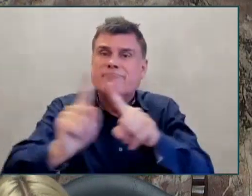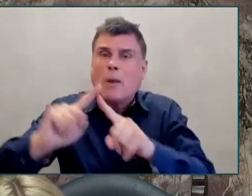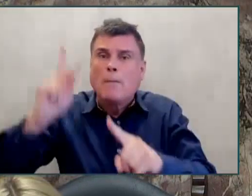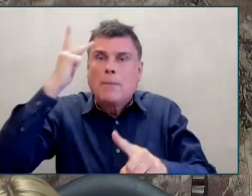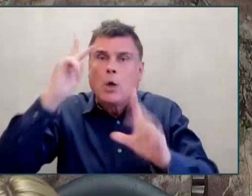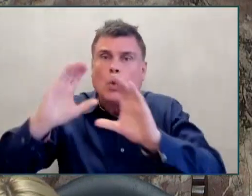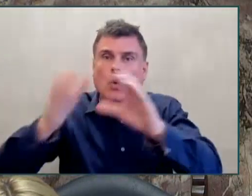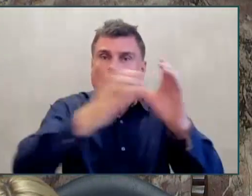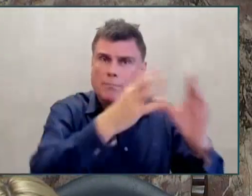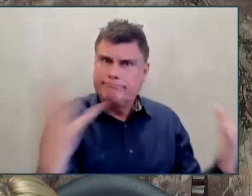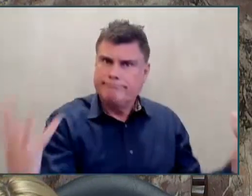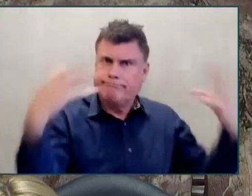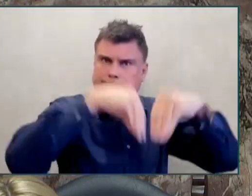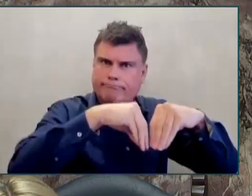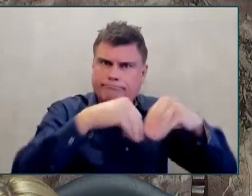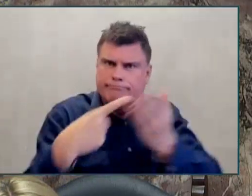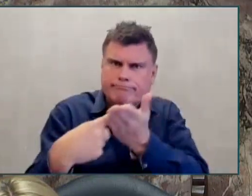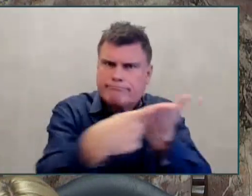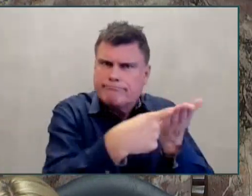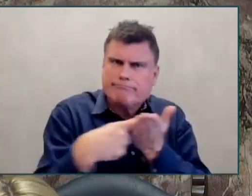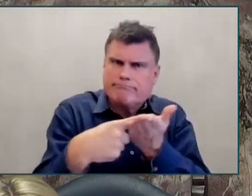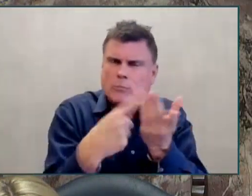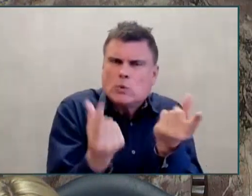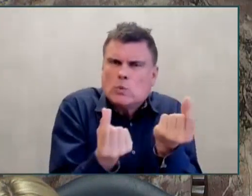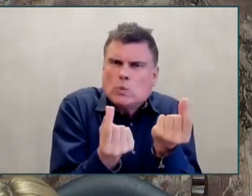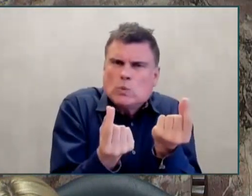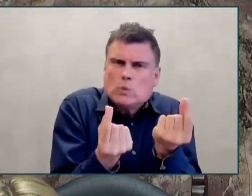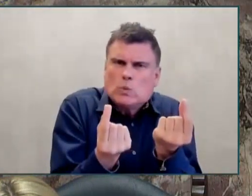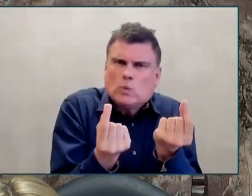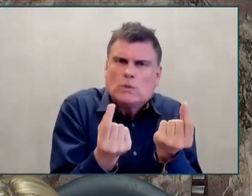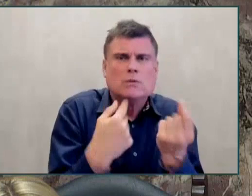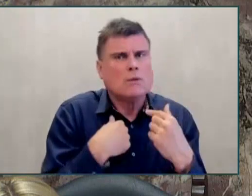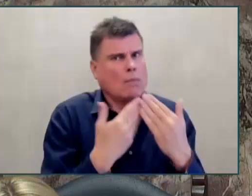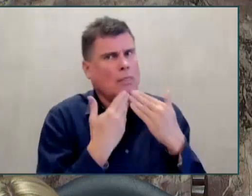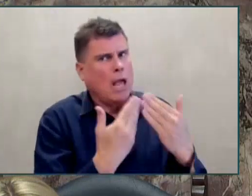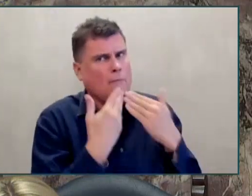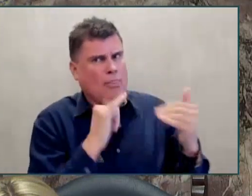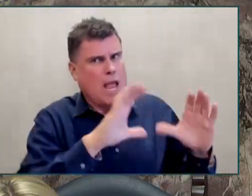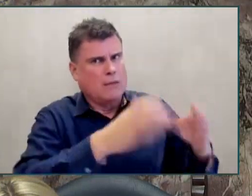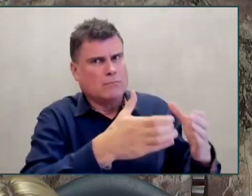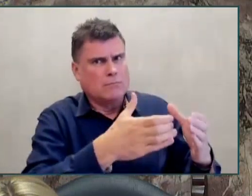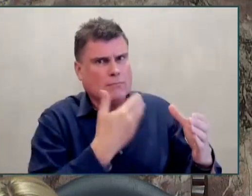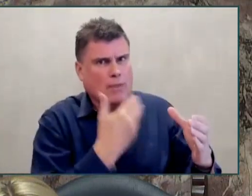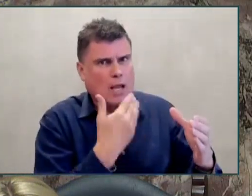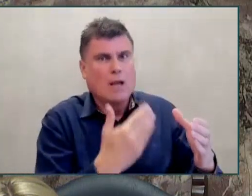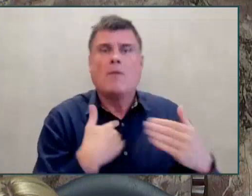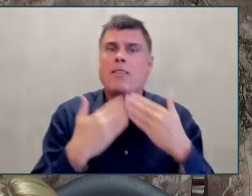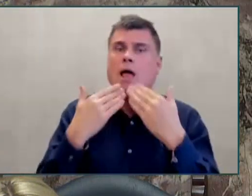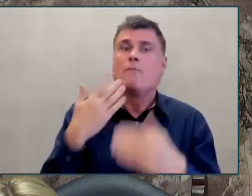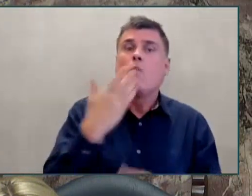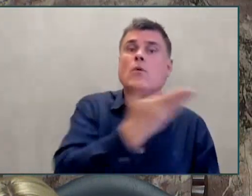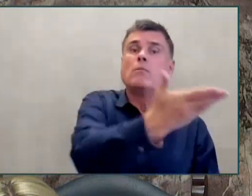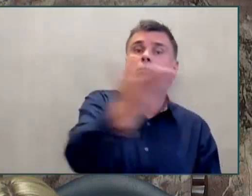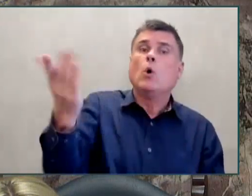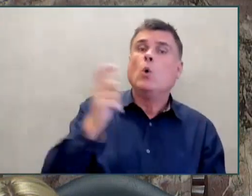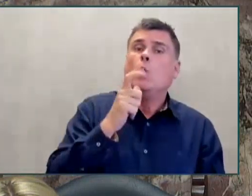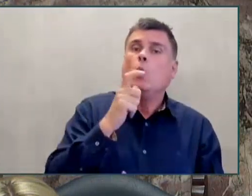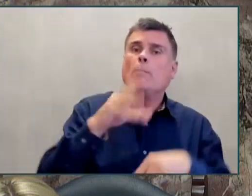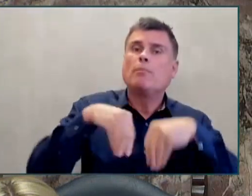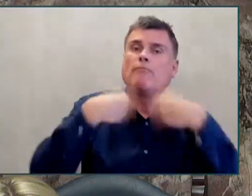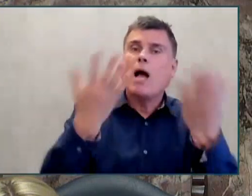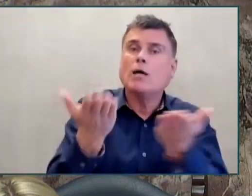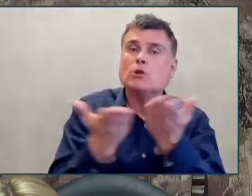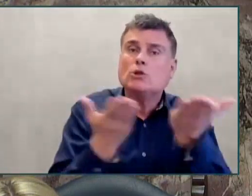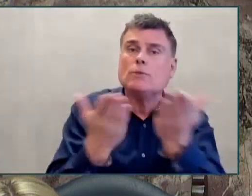our health care system with our community partners, scaling up harm reduction, making harm reduction services more broadly